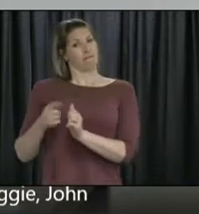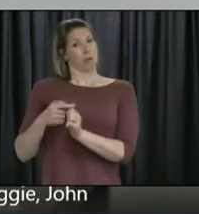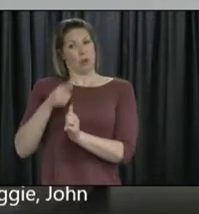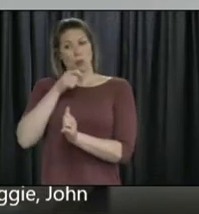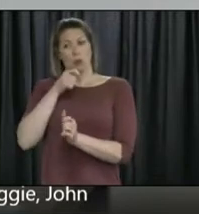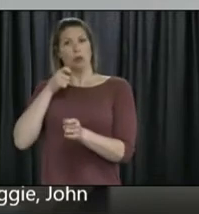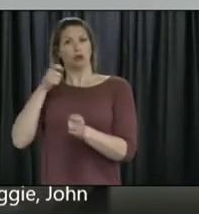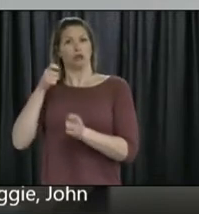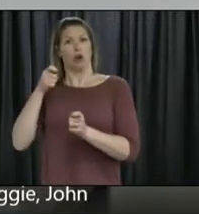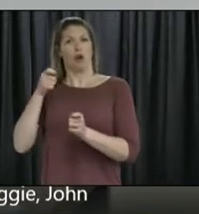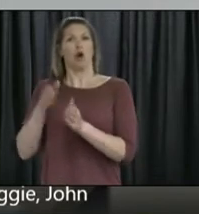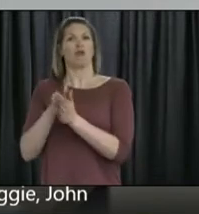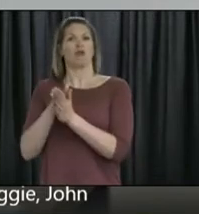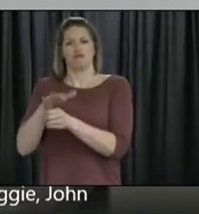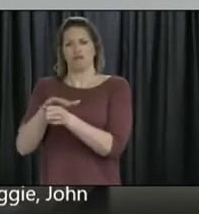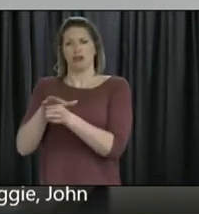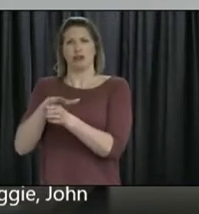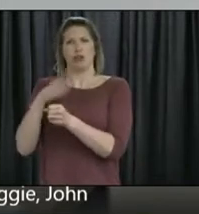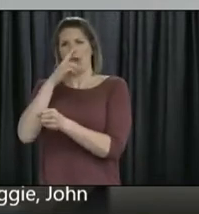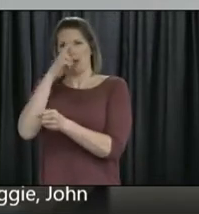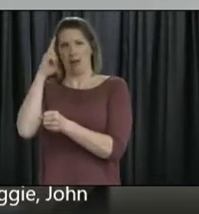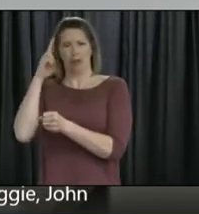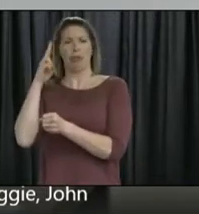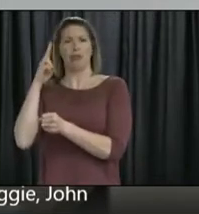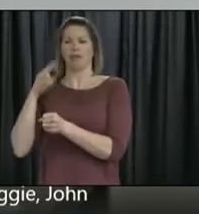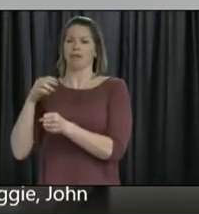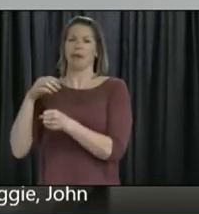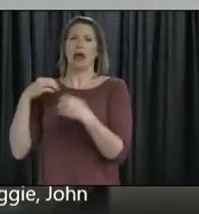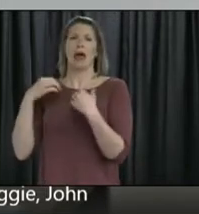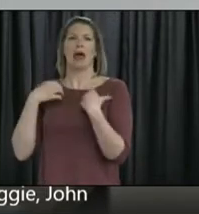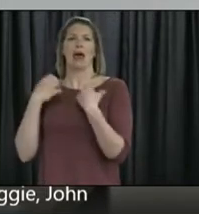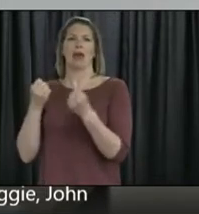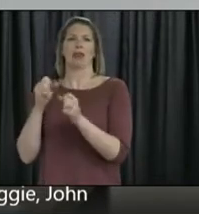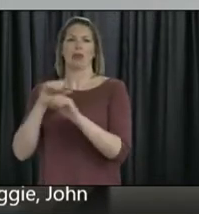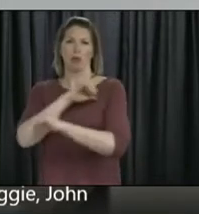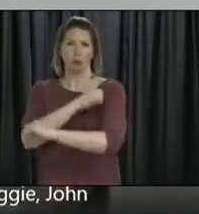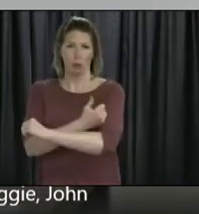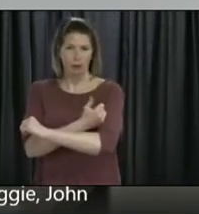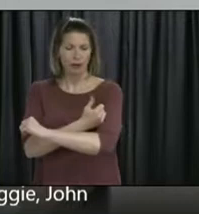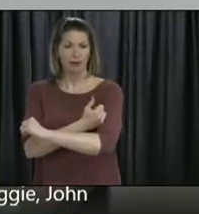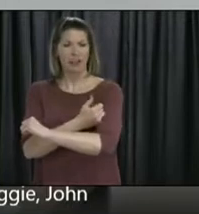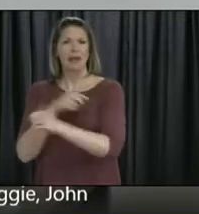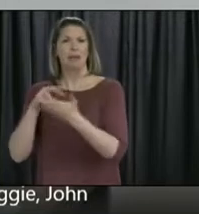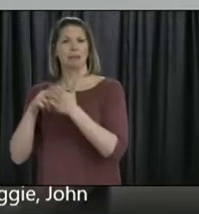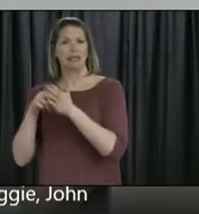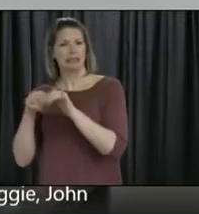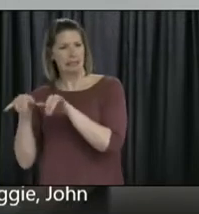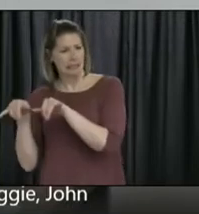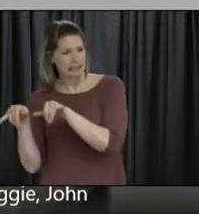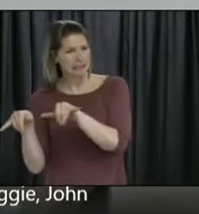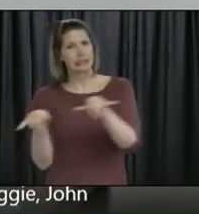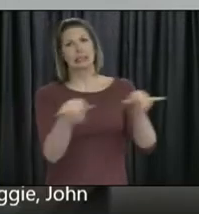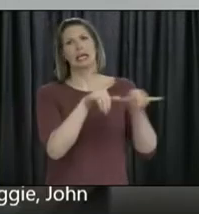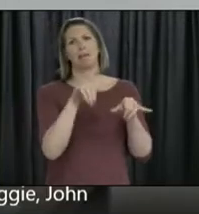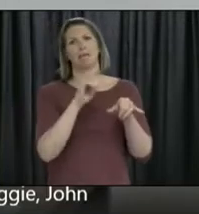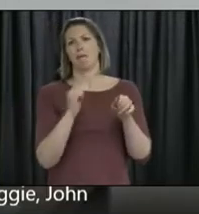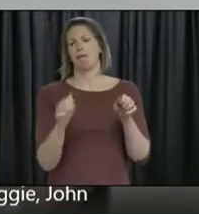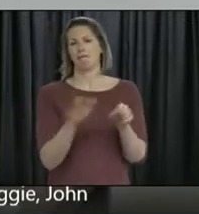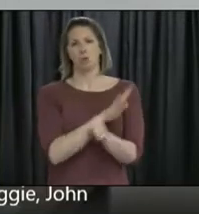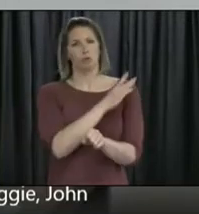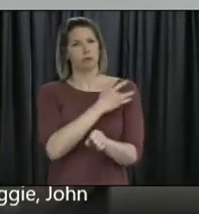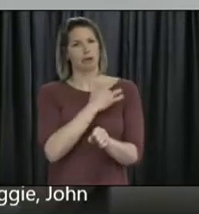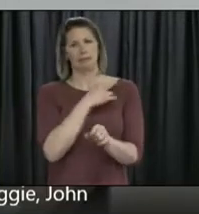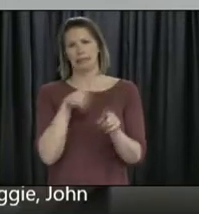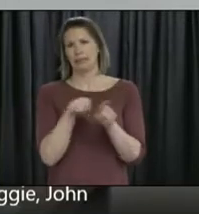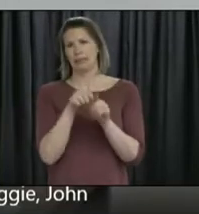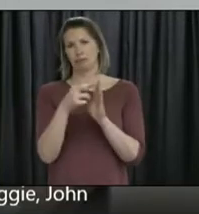maintained through the department that this should be consistent across the province. So all regional health authority long-term care